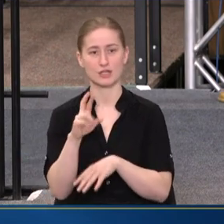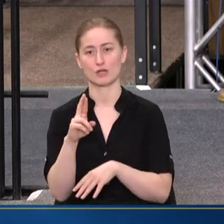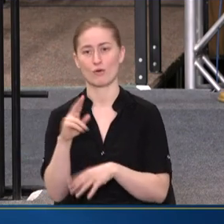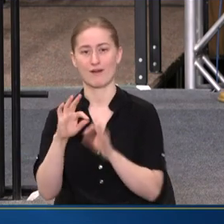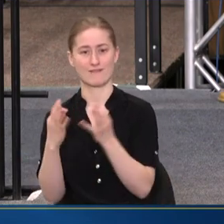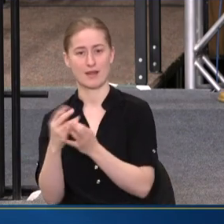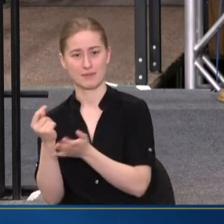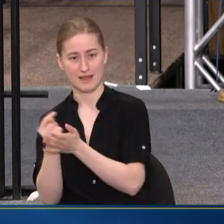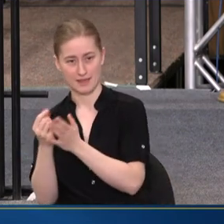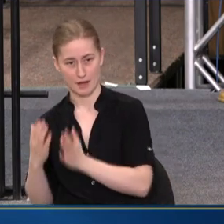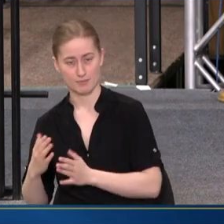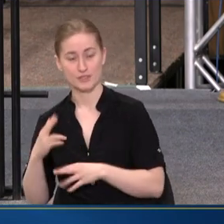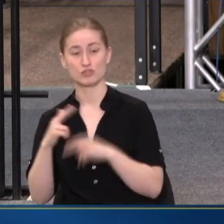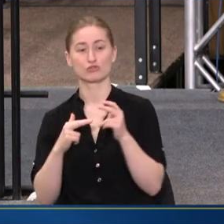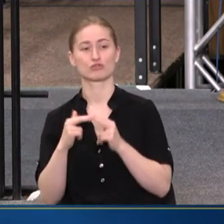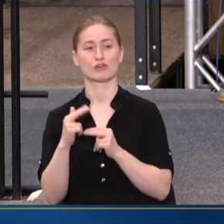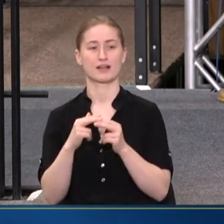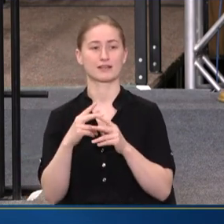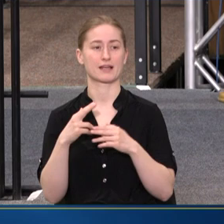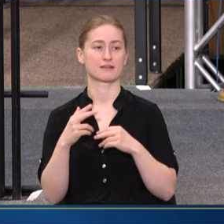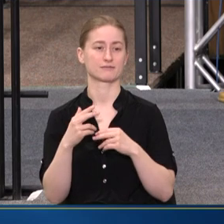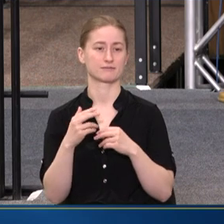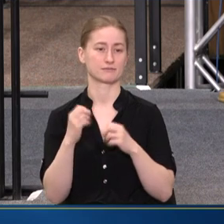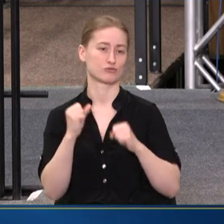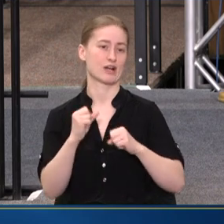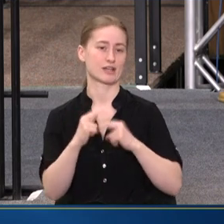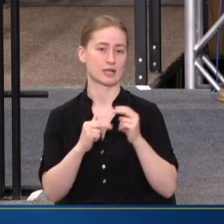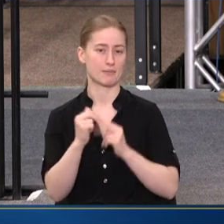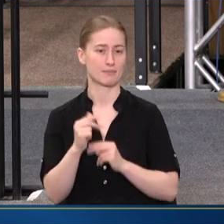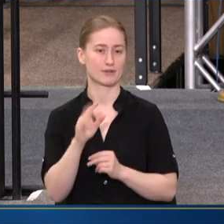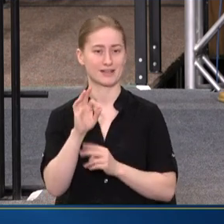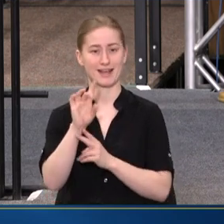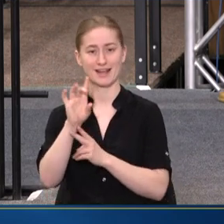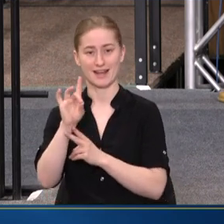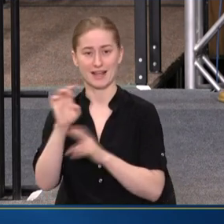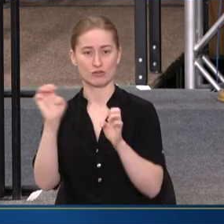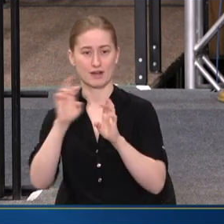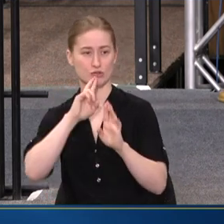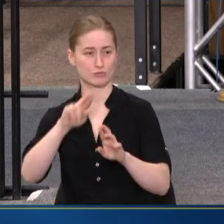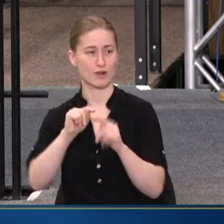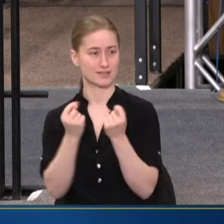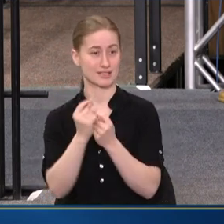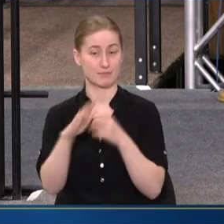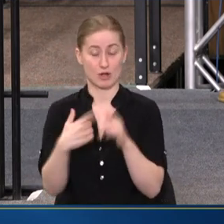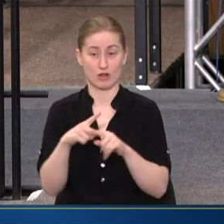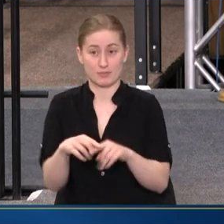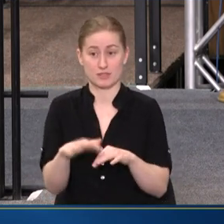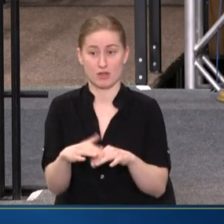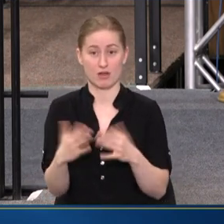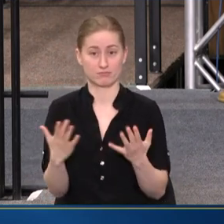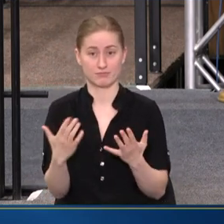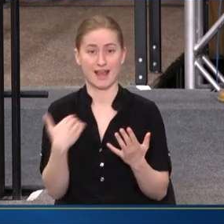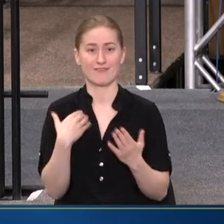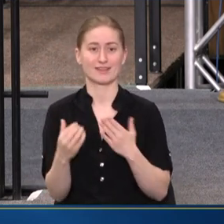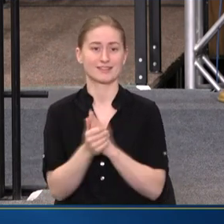BUILDING THE 988 AND CRISIS RESPONSE TEAMS. ALL OF THESE THINGS DEPEND ON HAVING A SKILLED, HIGH QUALITY WORKFORCE.